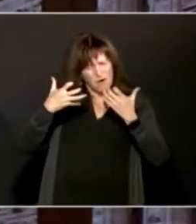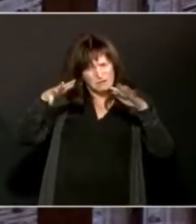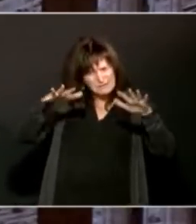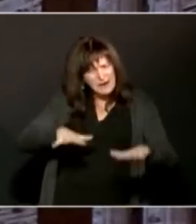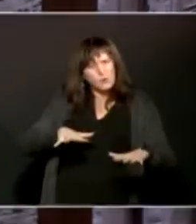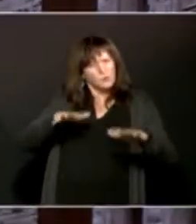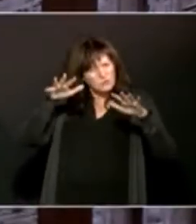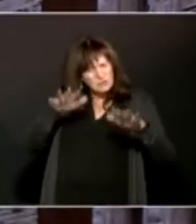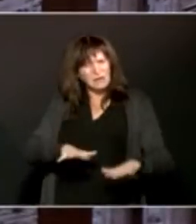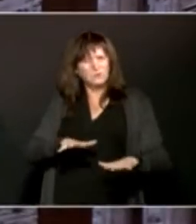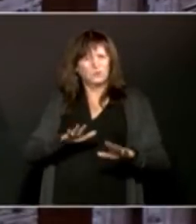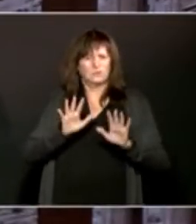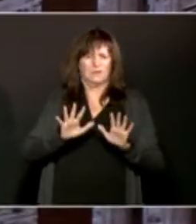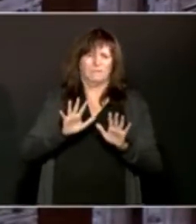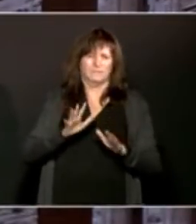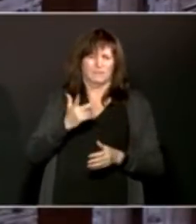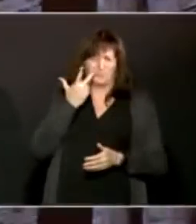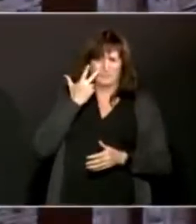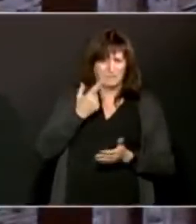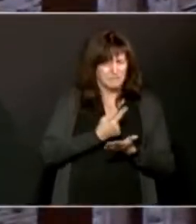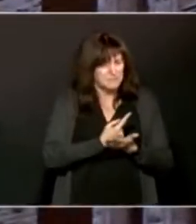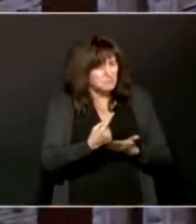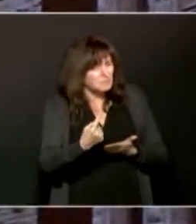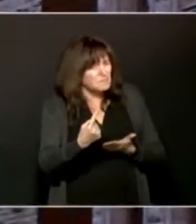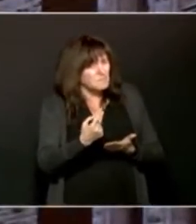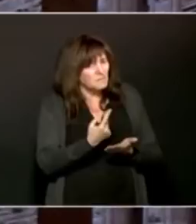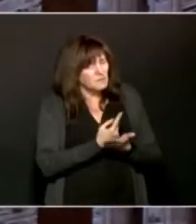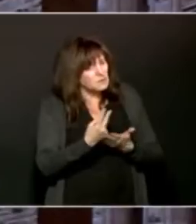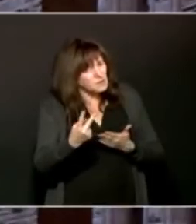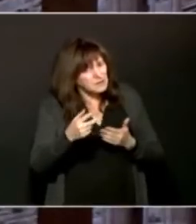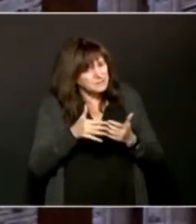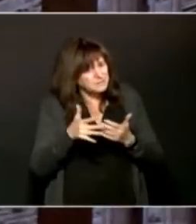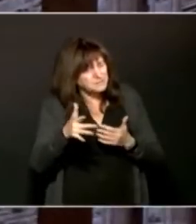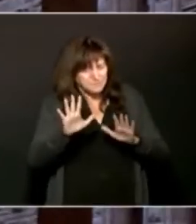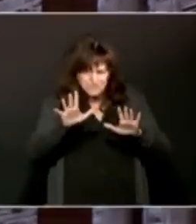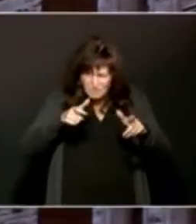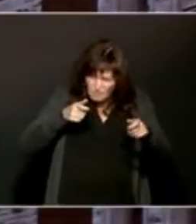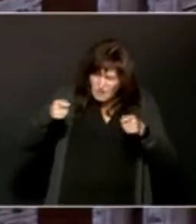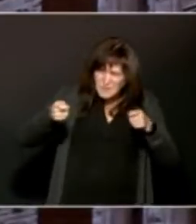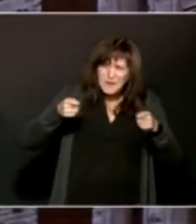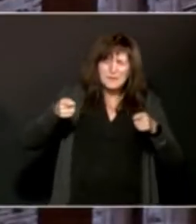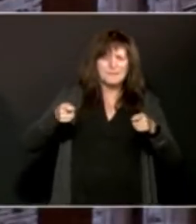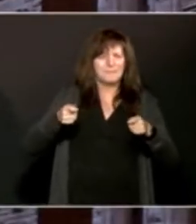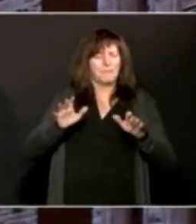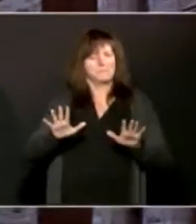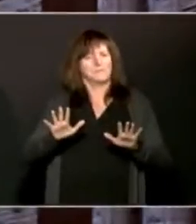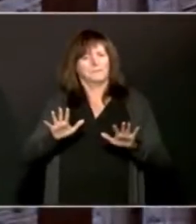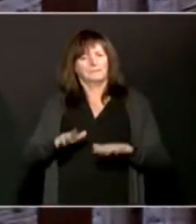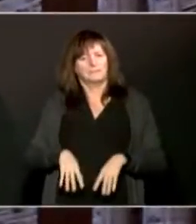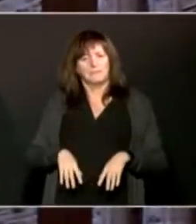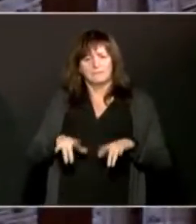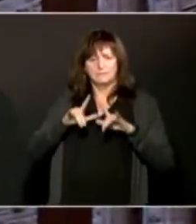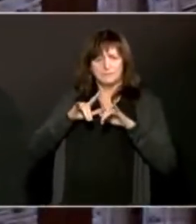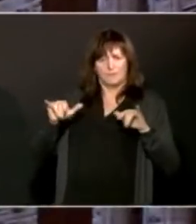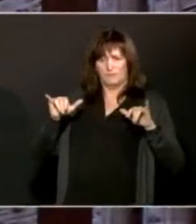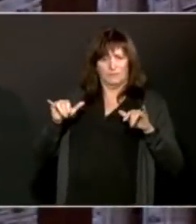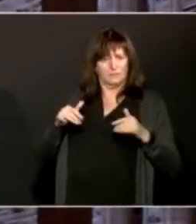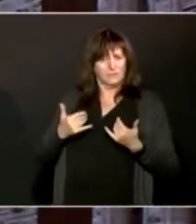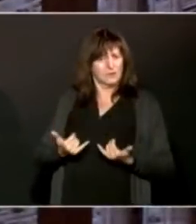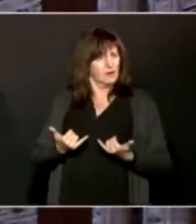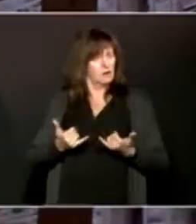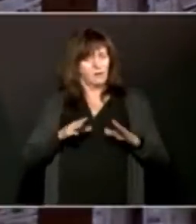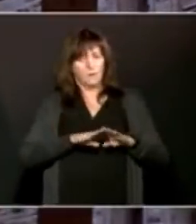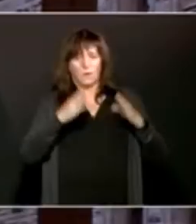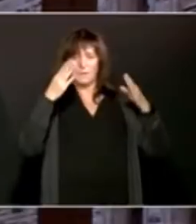on over this week ahead. Why? At the same time, of course, we announced the vaccine booking system today. And this has been a major